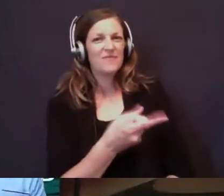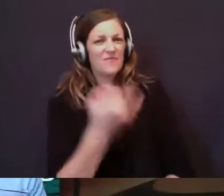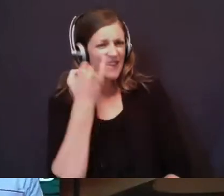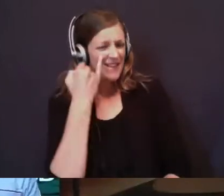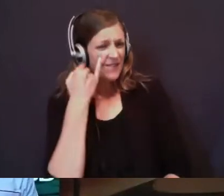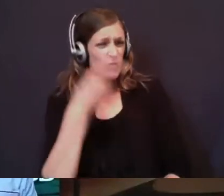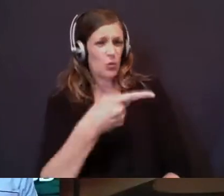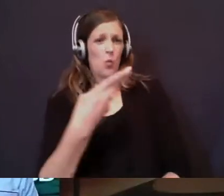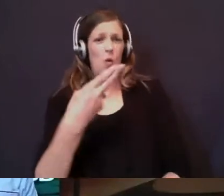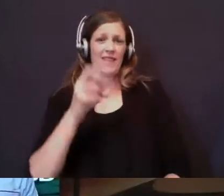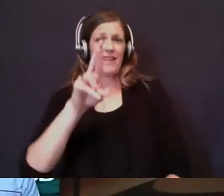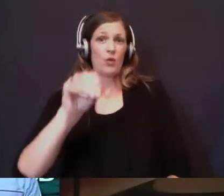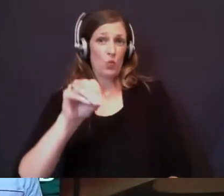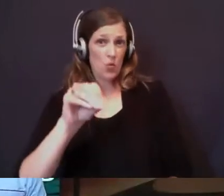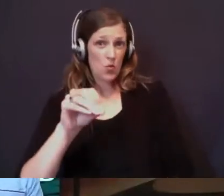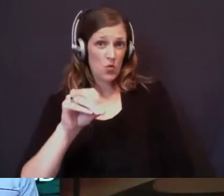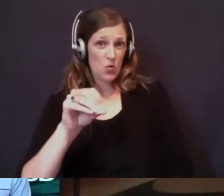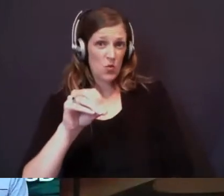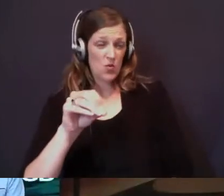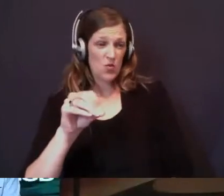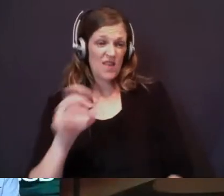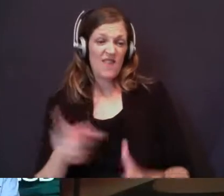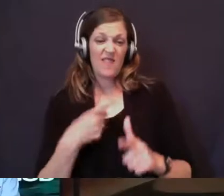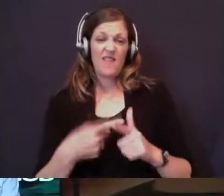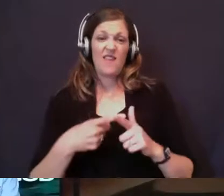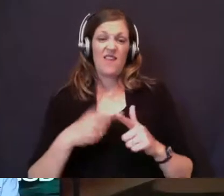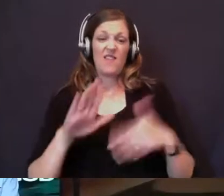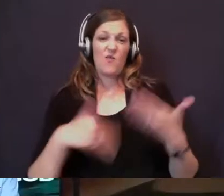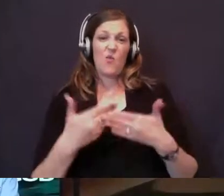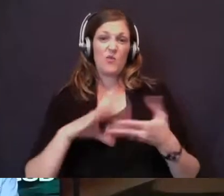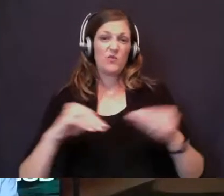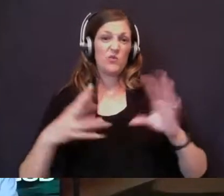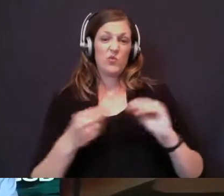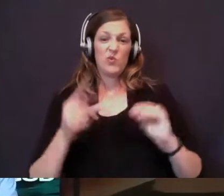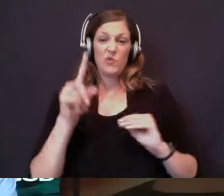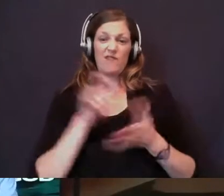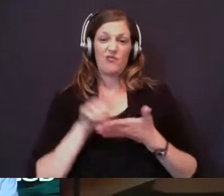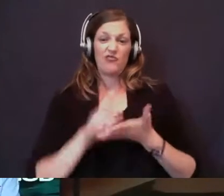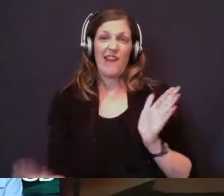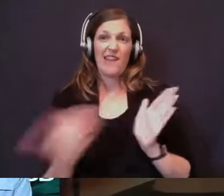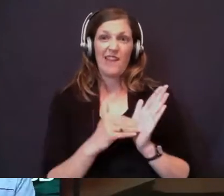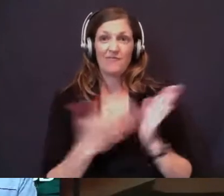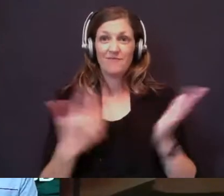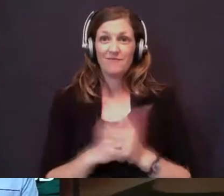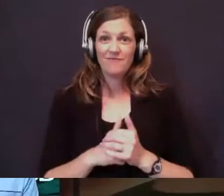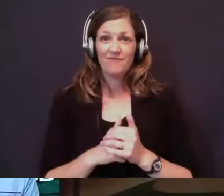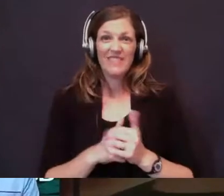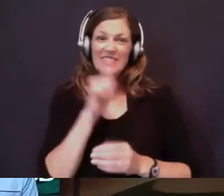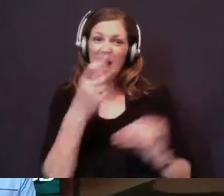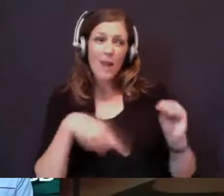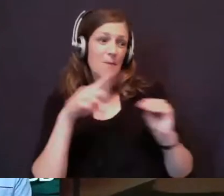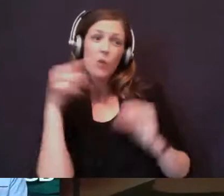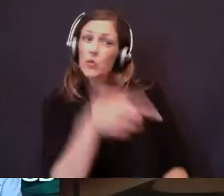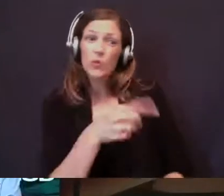the hero of the story, then this whole story would have to be rewritten. This isn't about you.